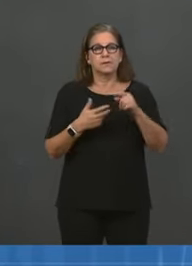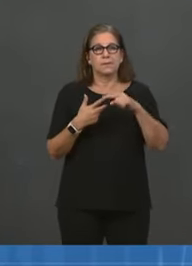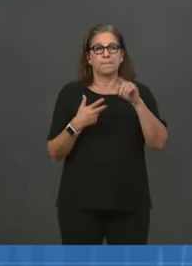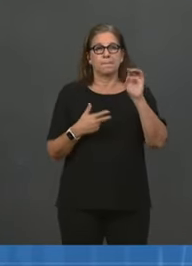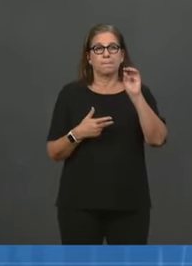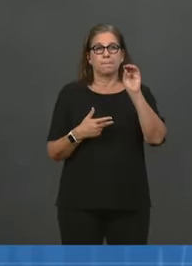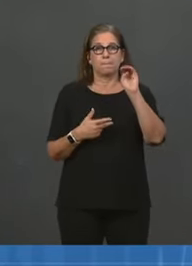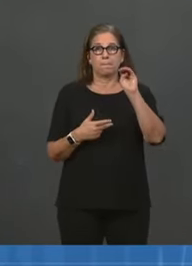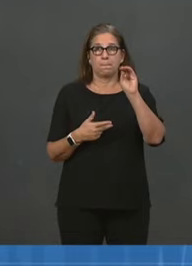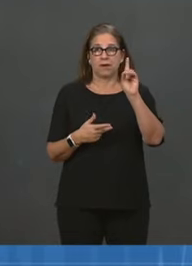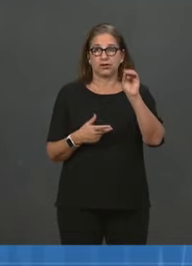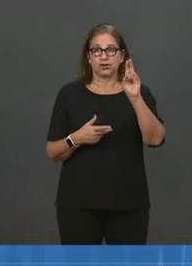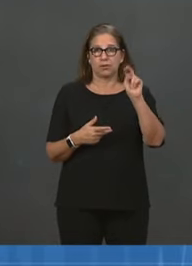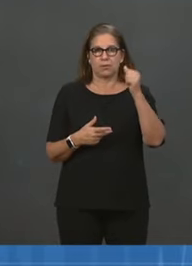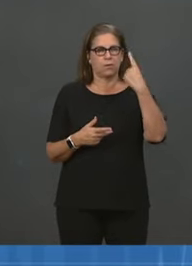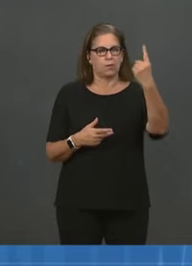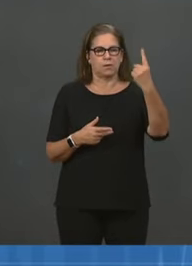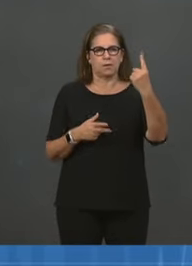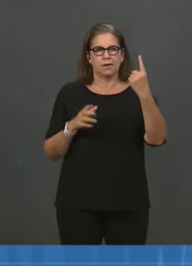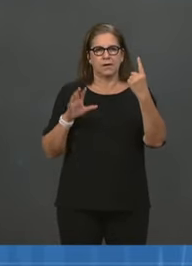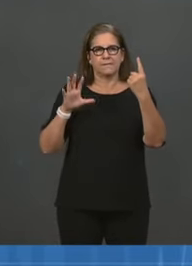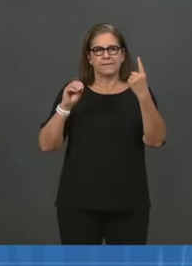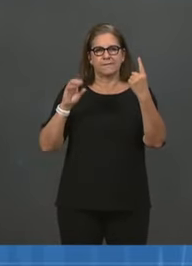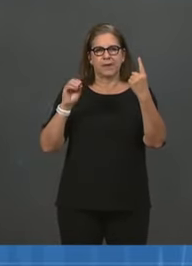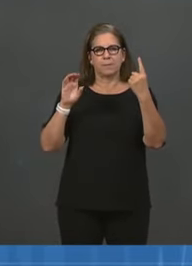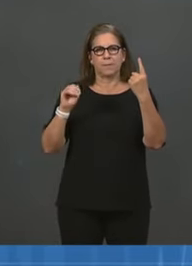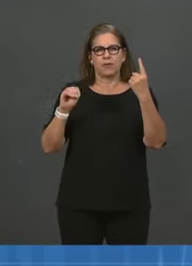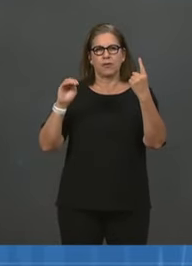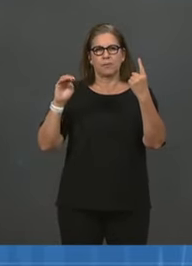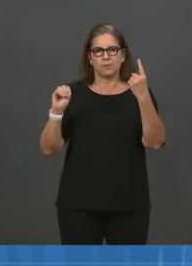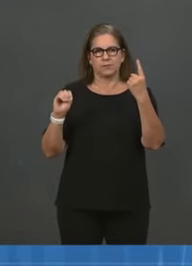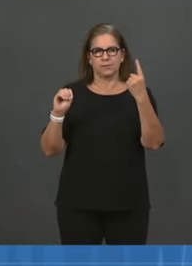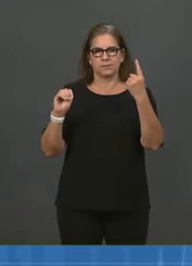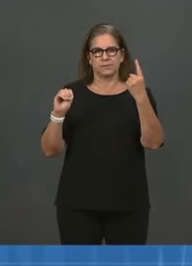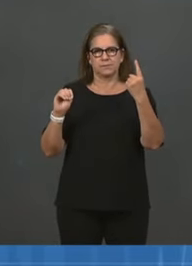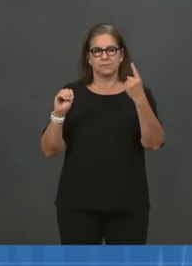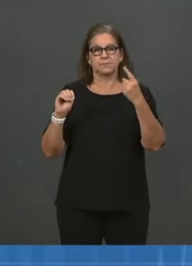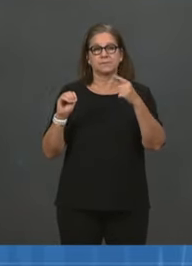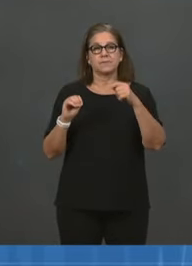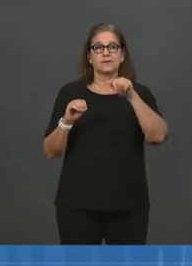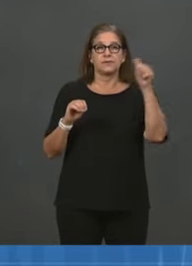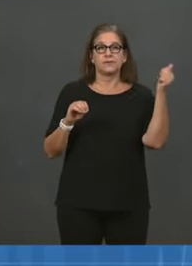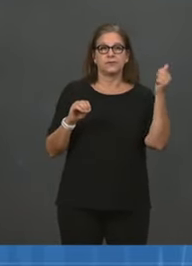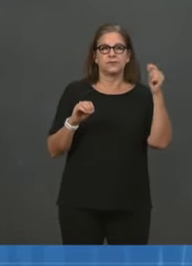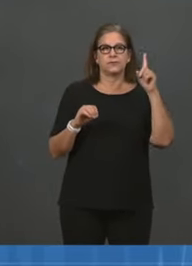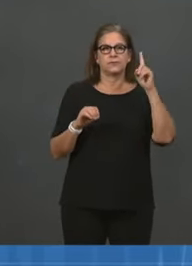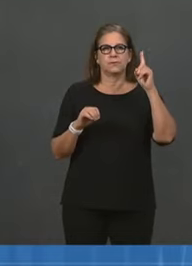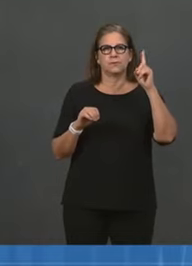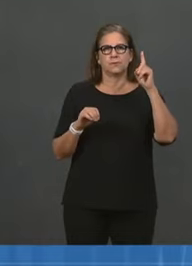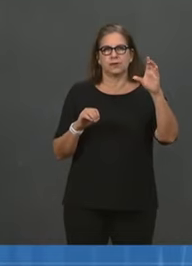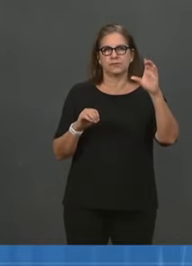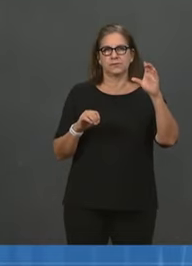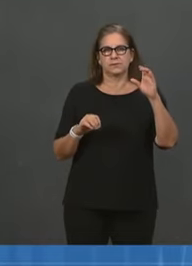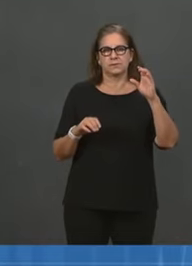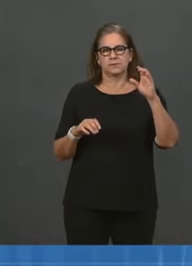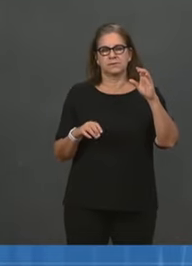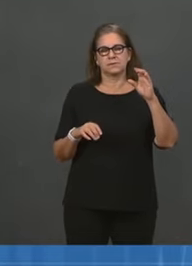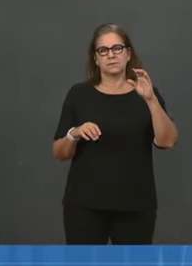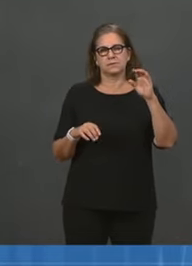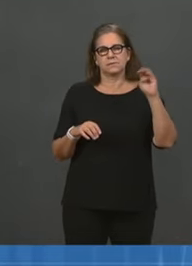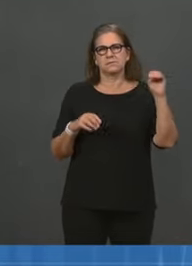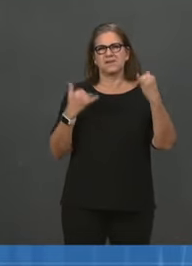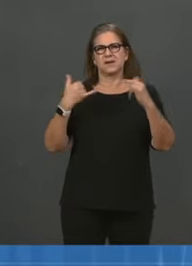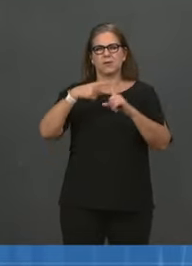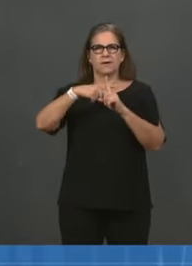That's a half dose from the primary series. With regard to your question for preference, you know, we will not articulate a